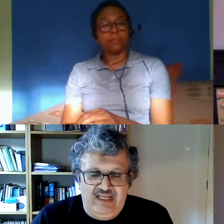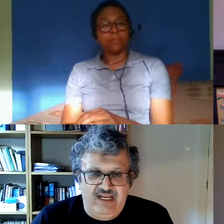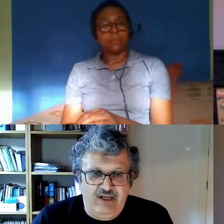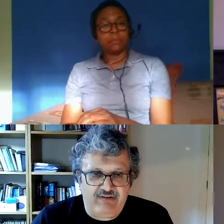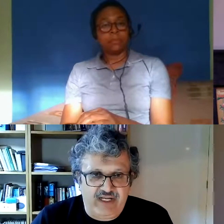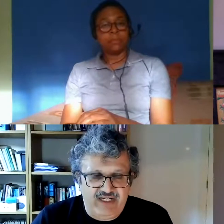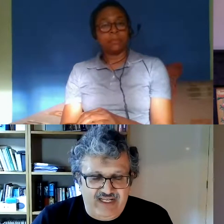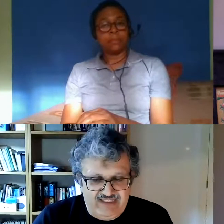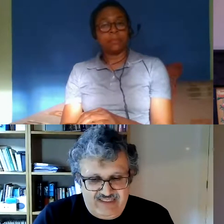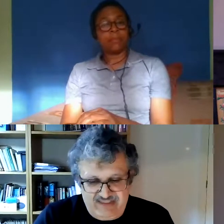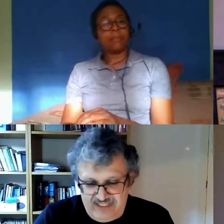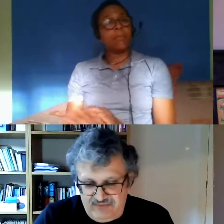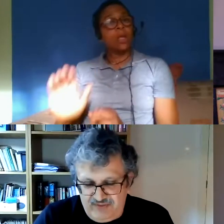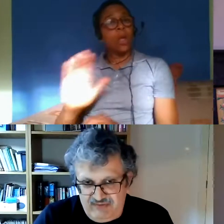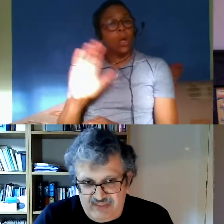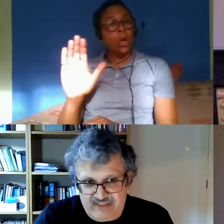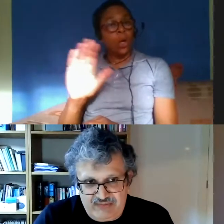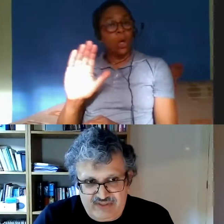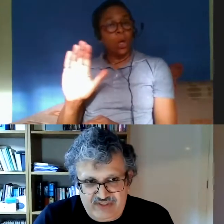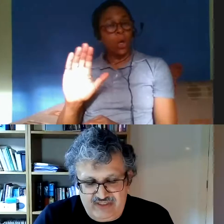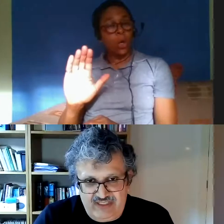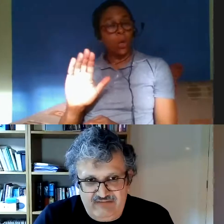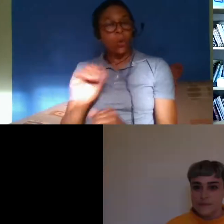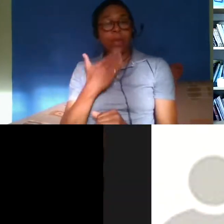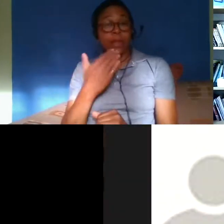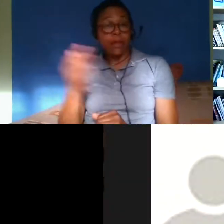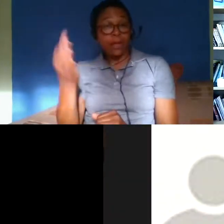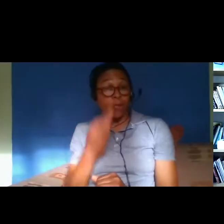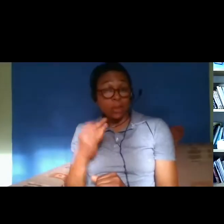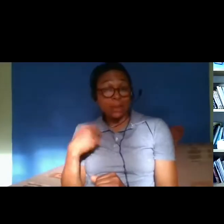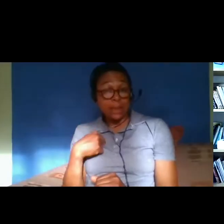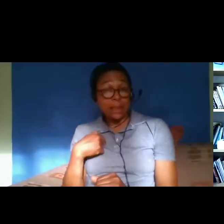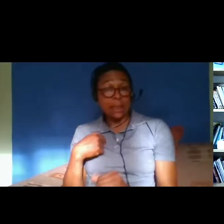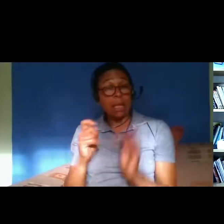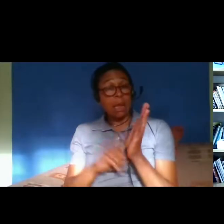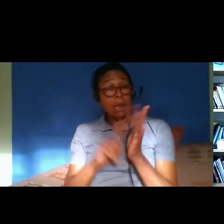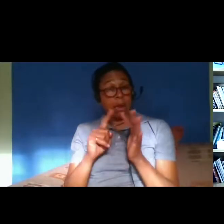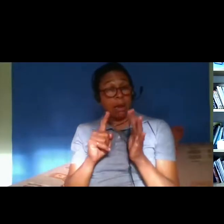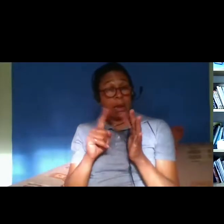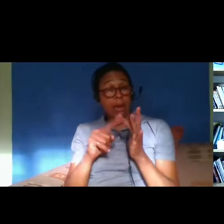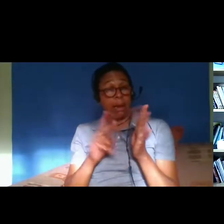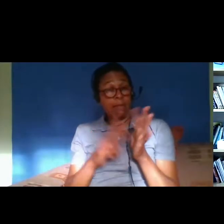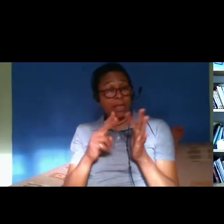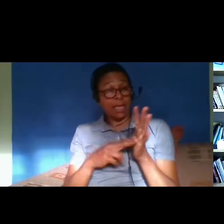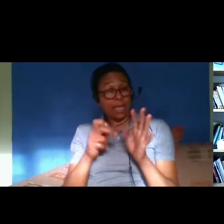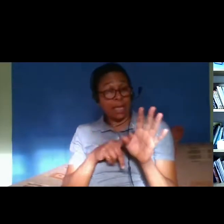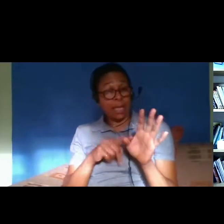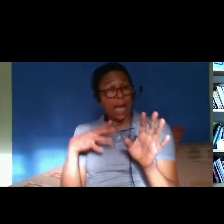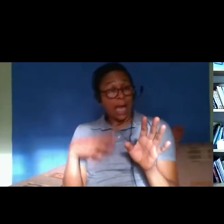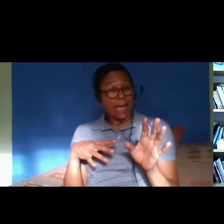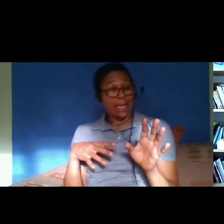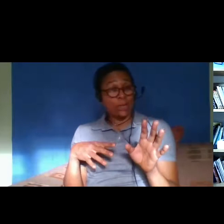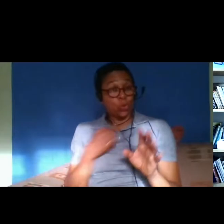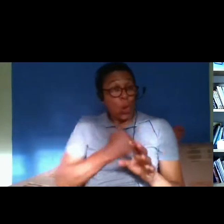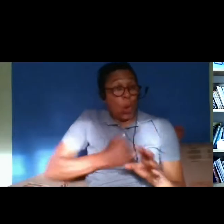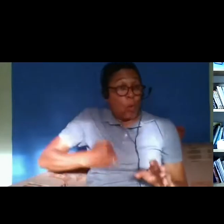hello everyone and thank you for giving me this opportunity libby i think i need to start with an apology to ali in particular